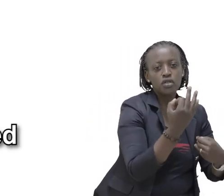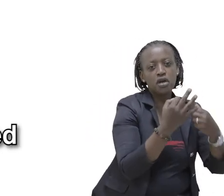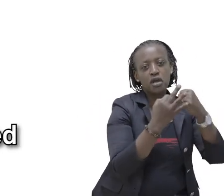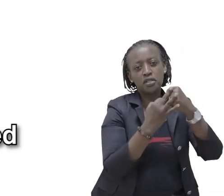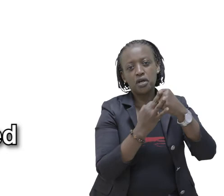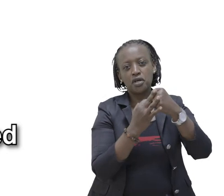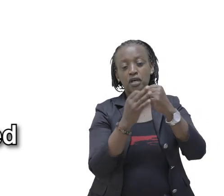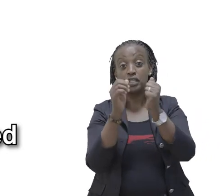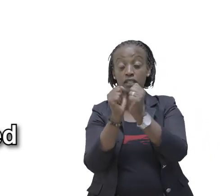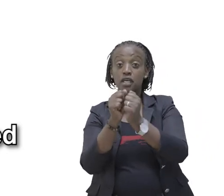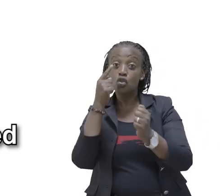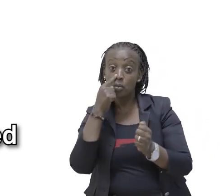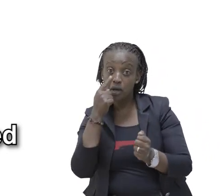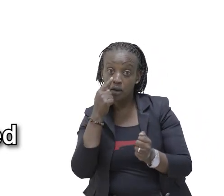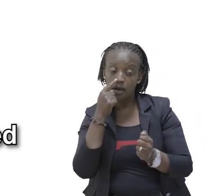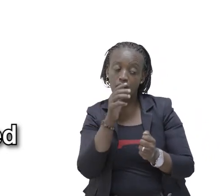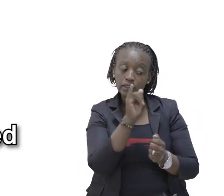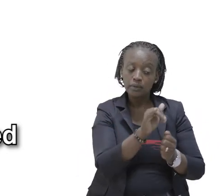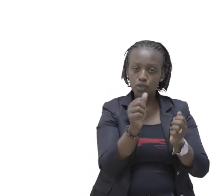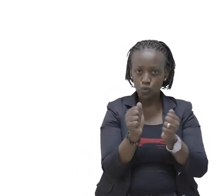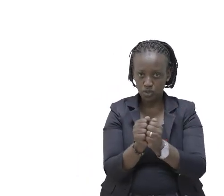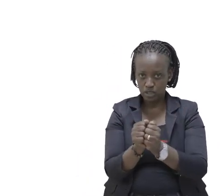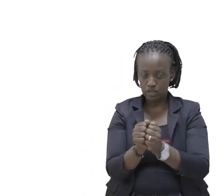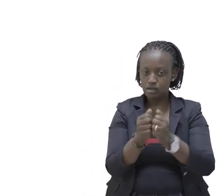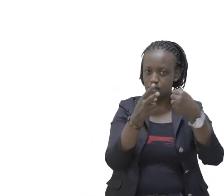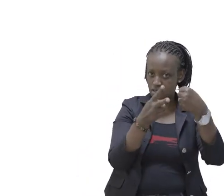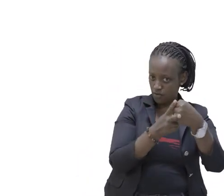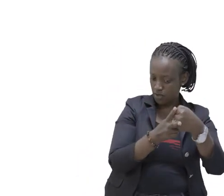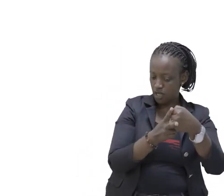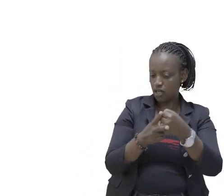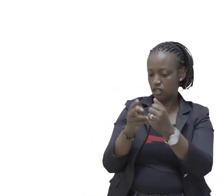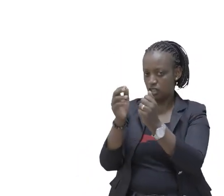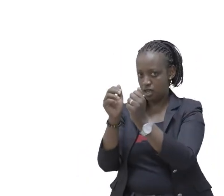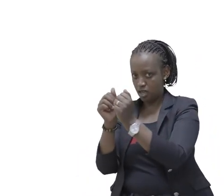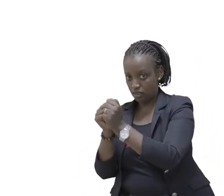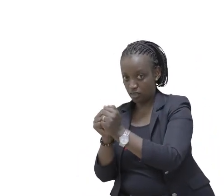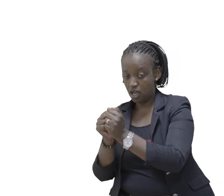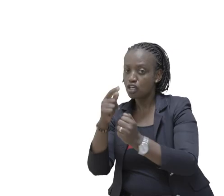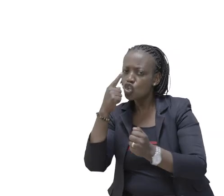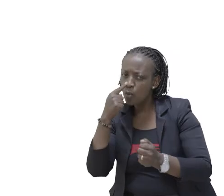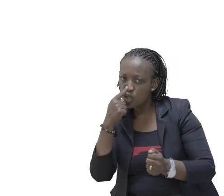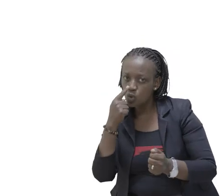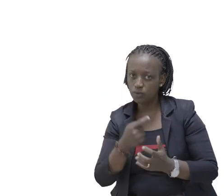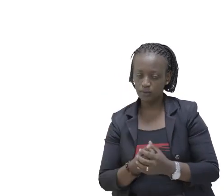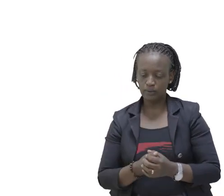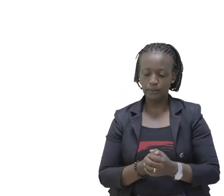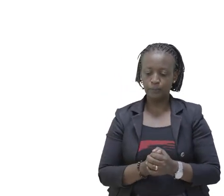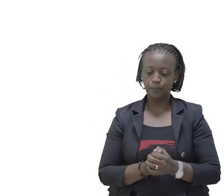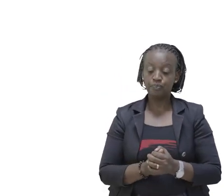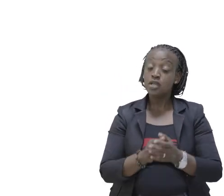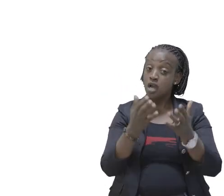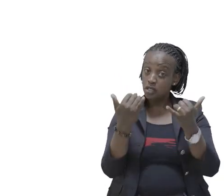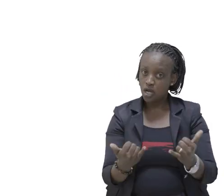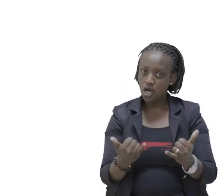,810 tomatoes And remain with 710 tomatoes